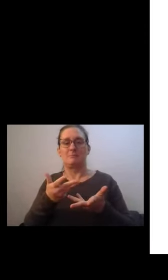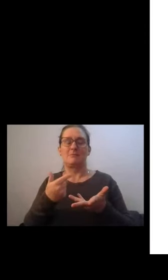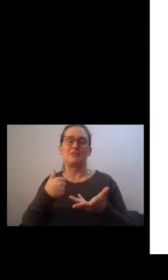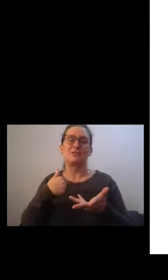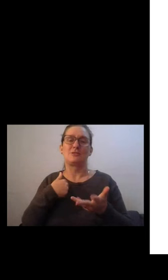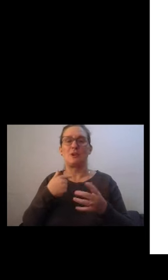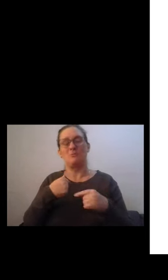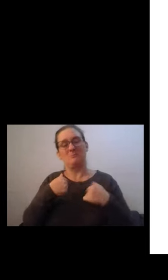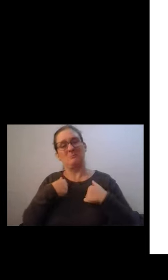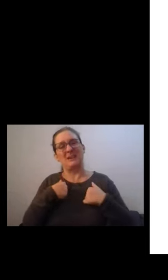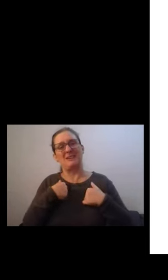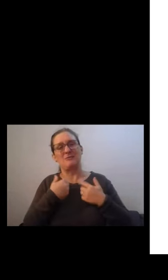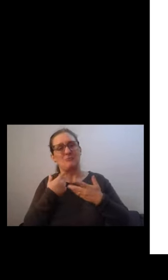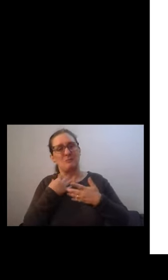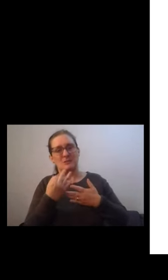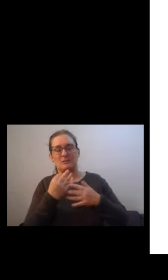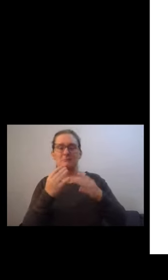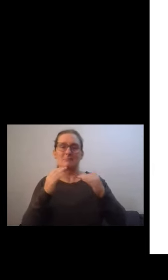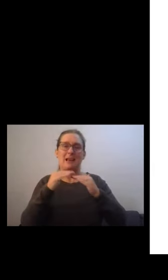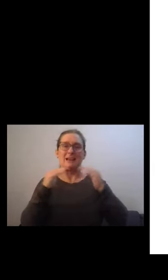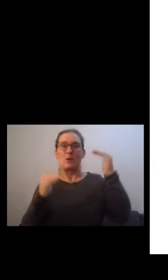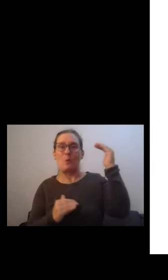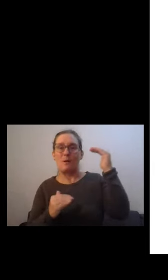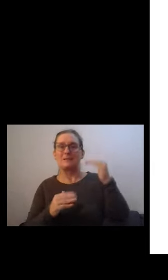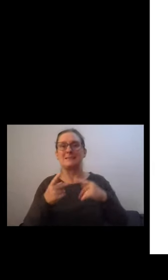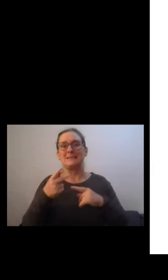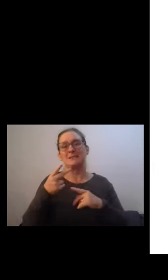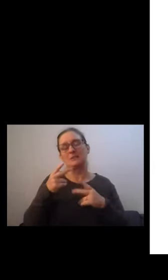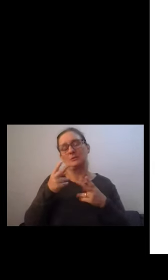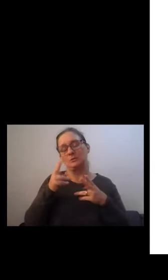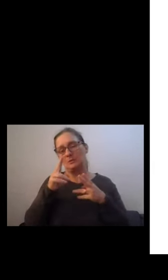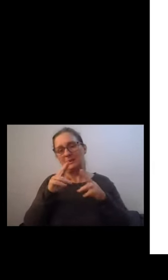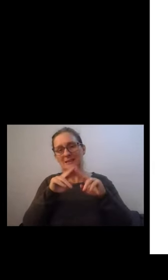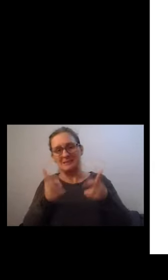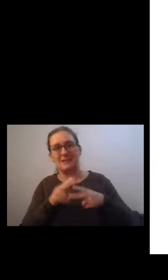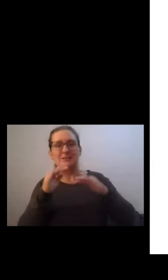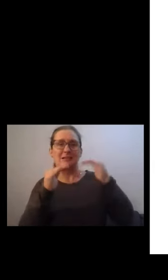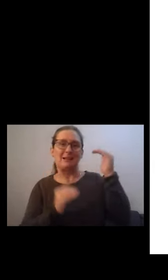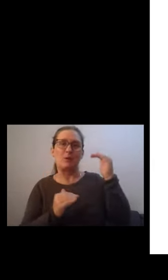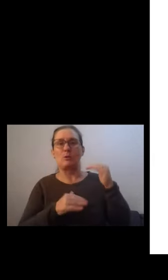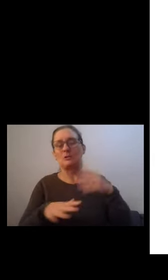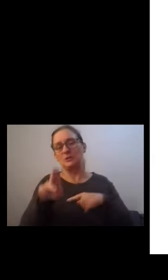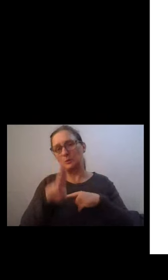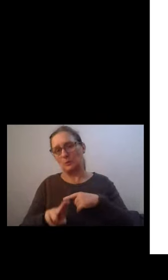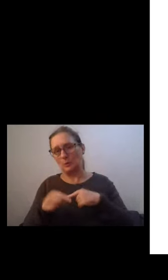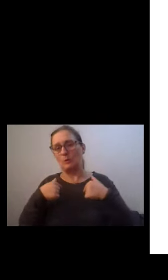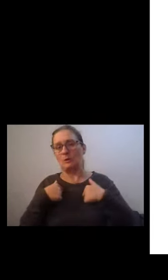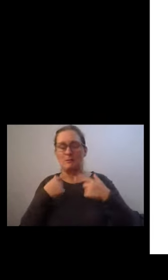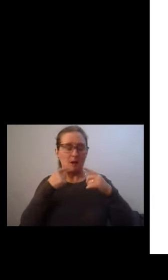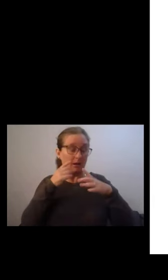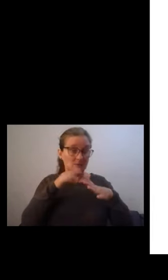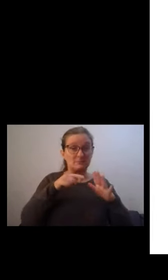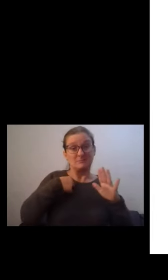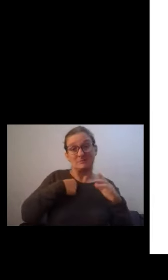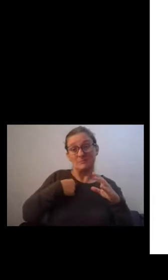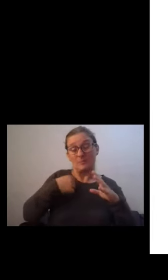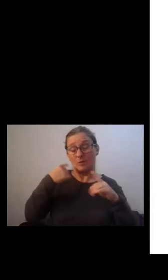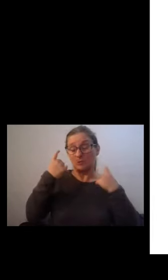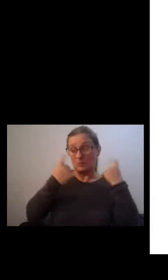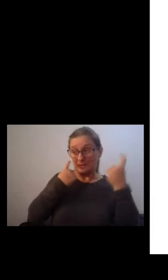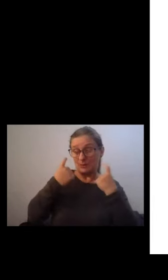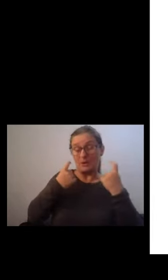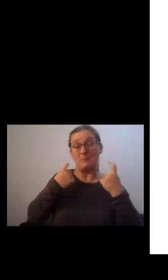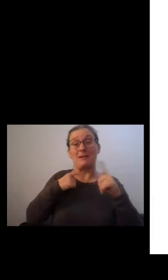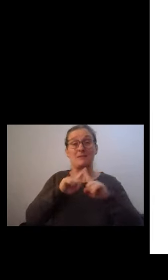Public Policy here, also willing to think about the policy effects and the policies that we can think about in